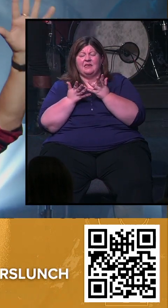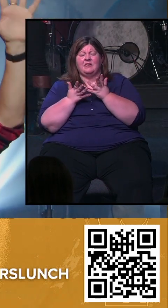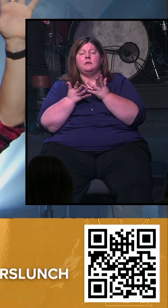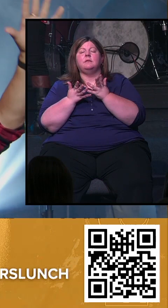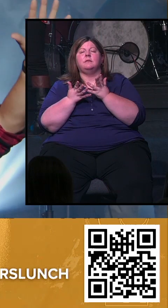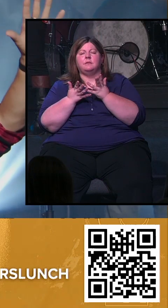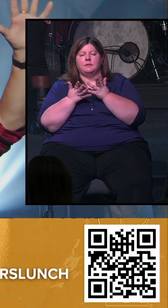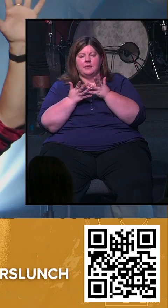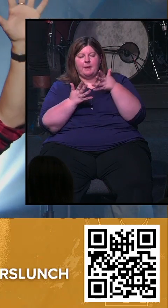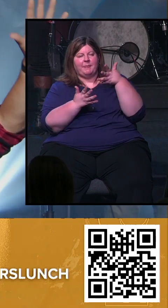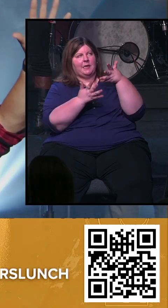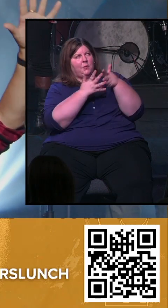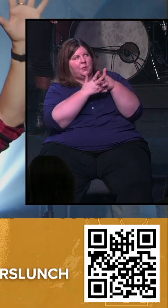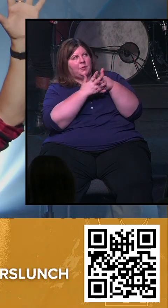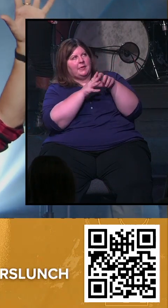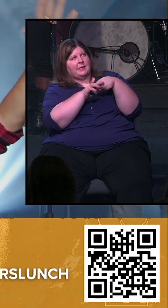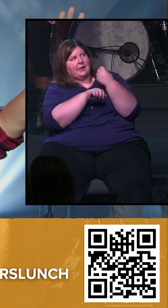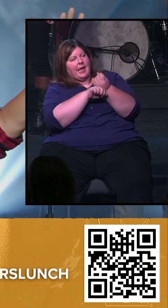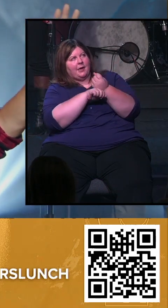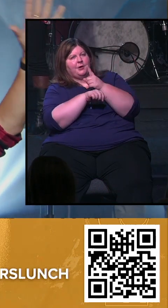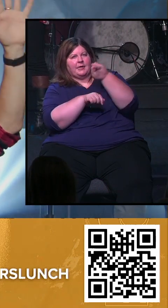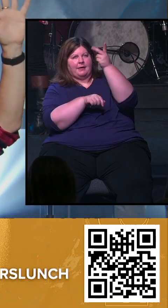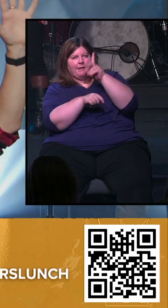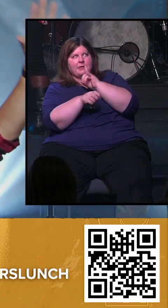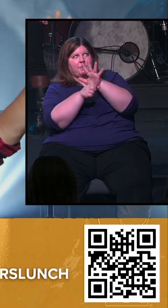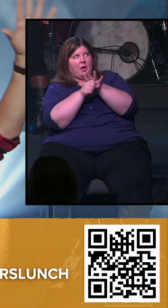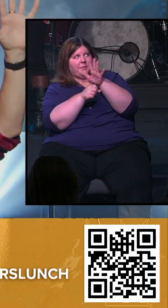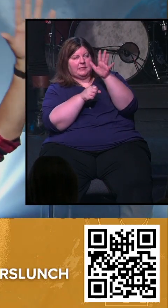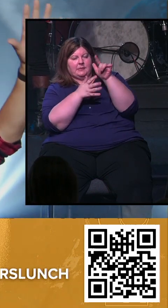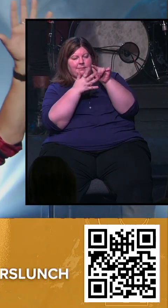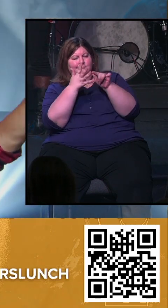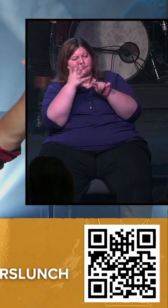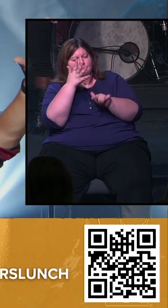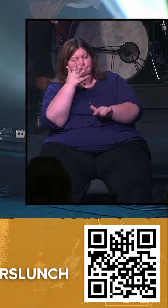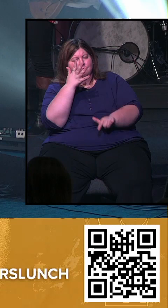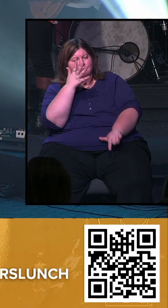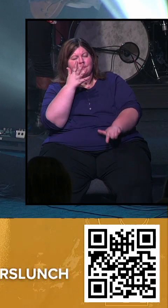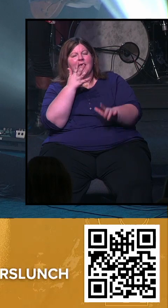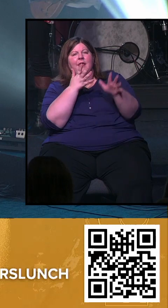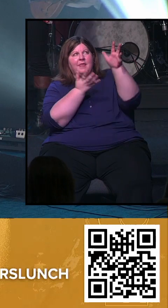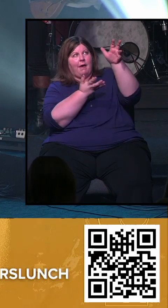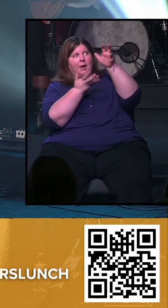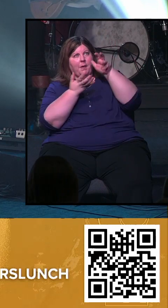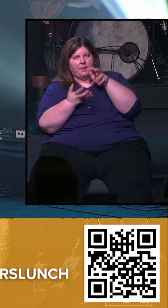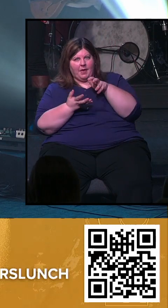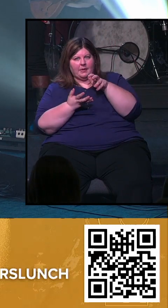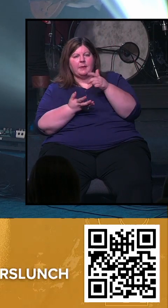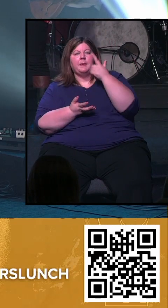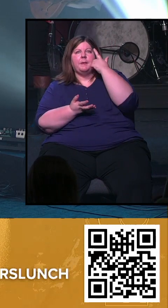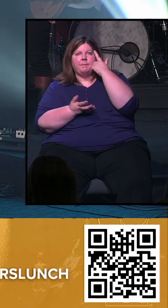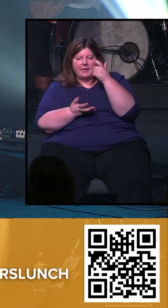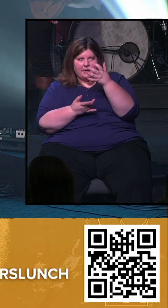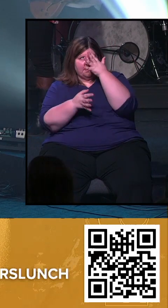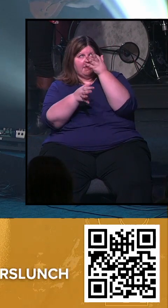rooted and anchored In the promises of God That are yes and amen Because of